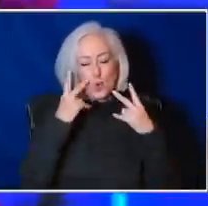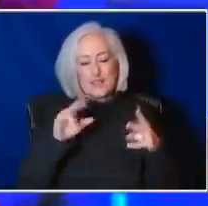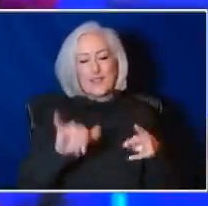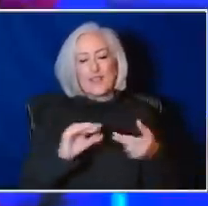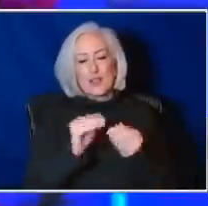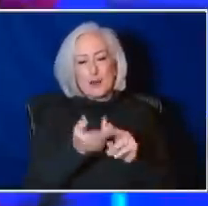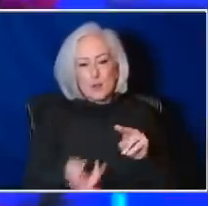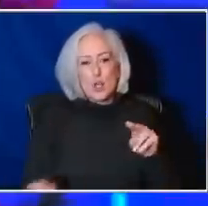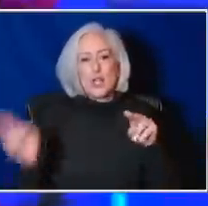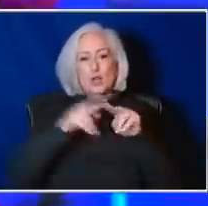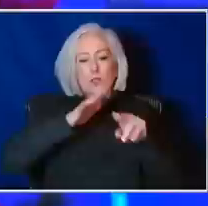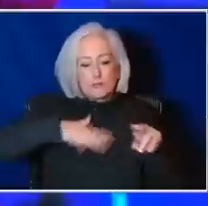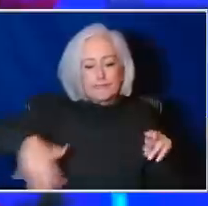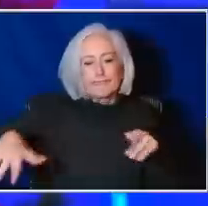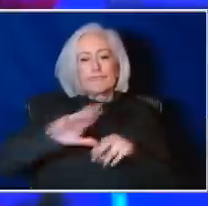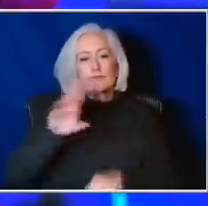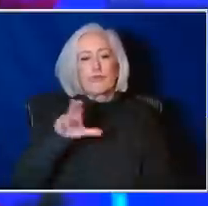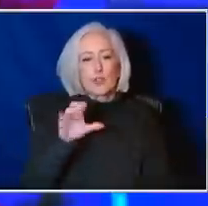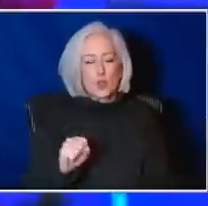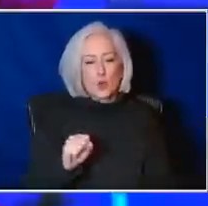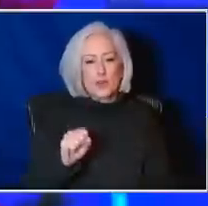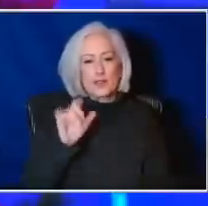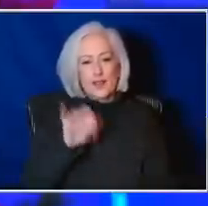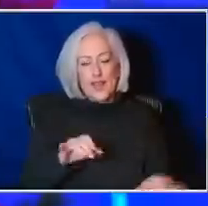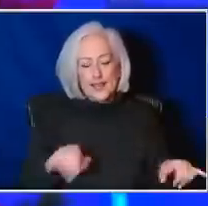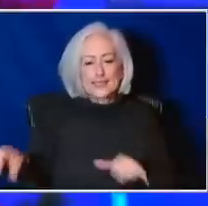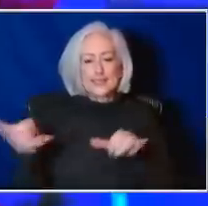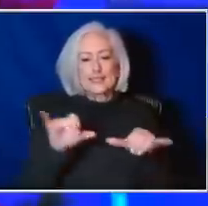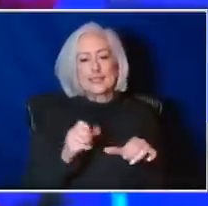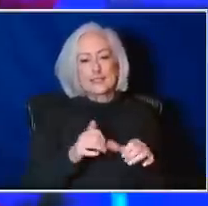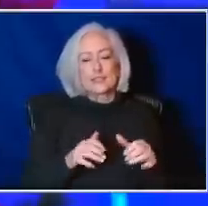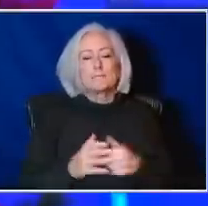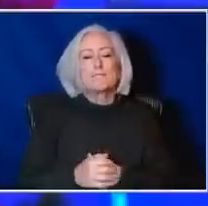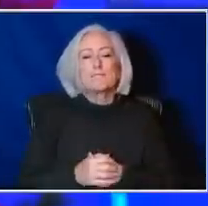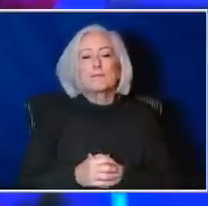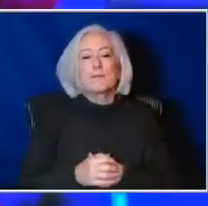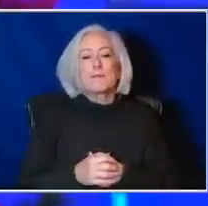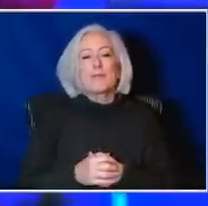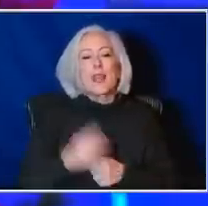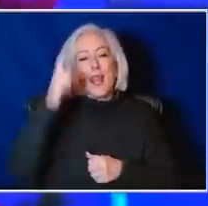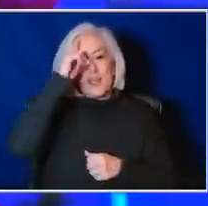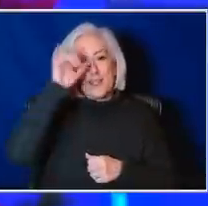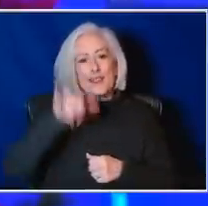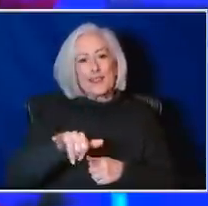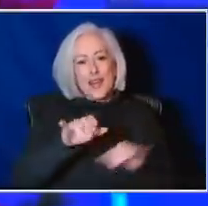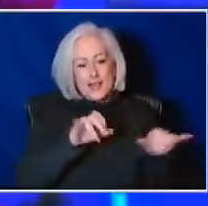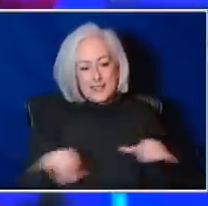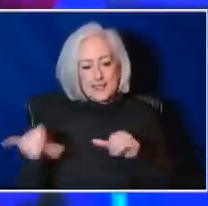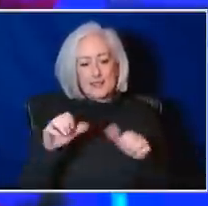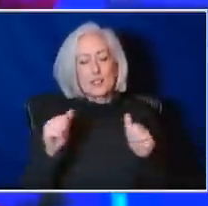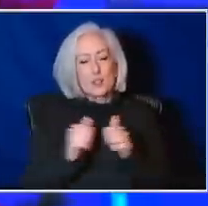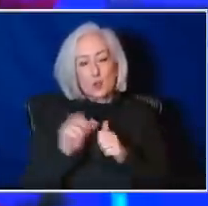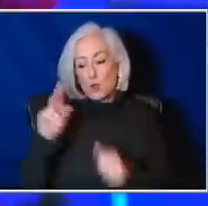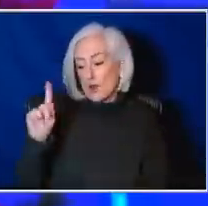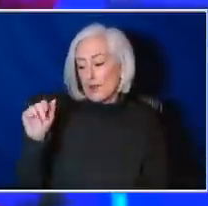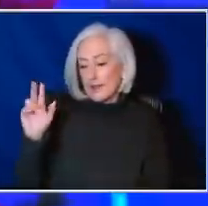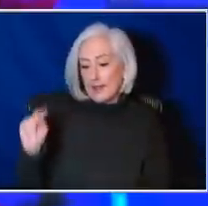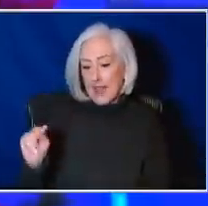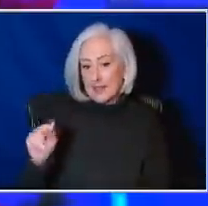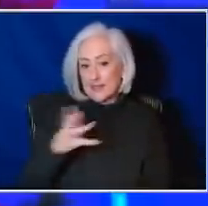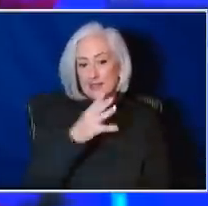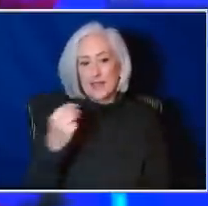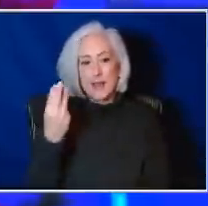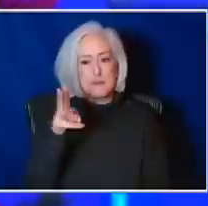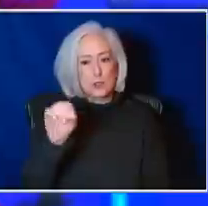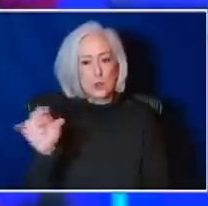I think that is pretty consistent throughout the nation. I think that is consistent in Kansas, but also in Missouri as well.